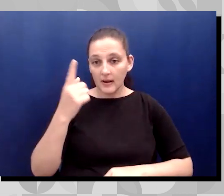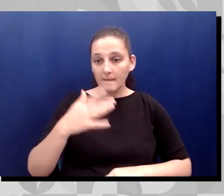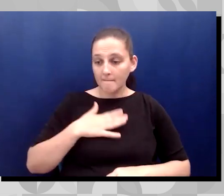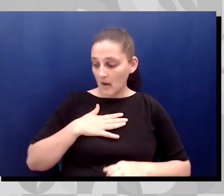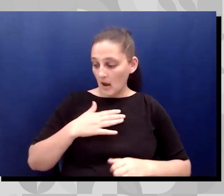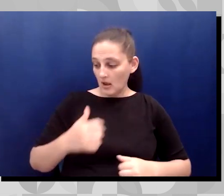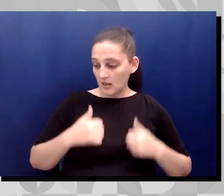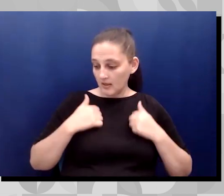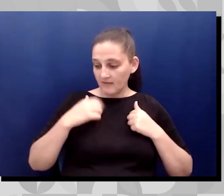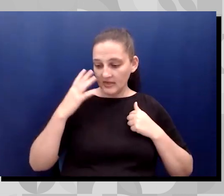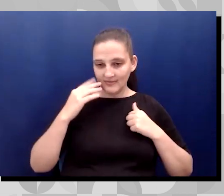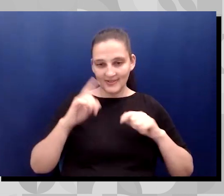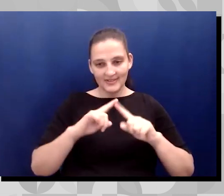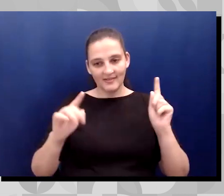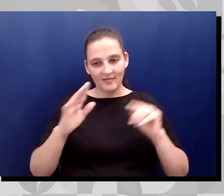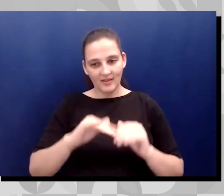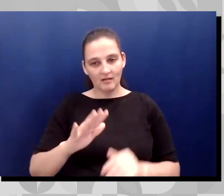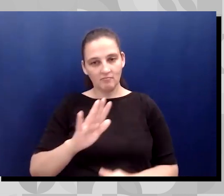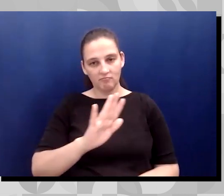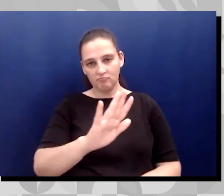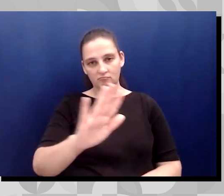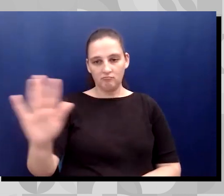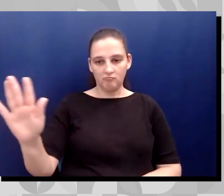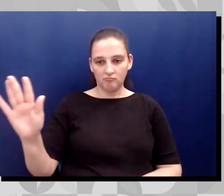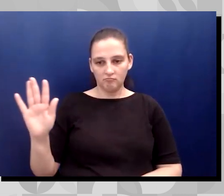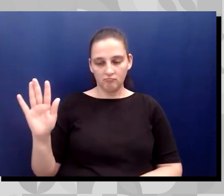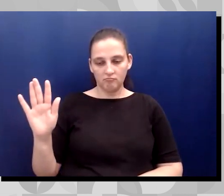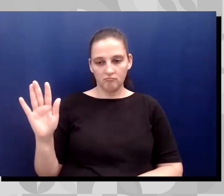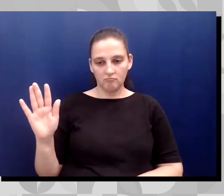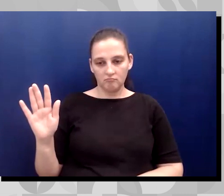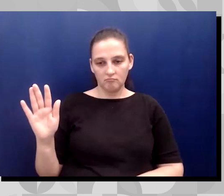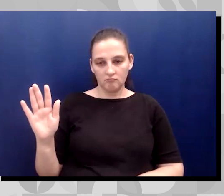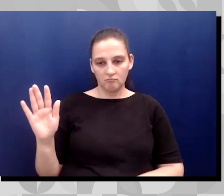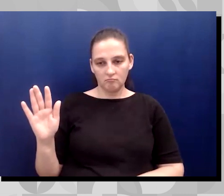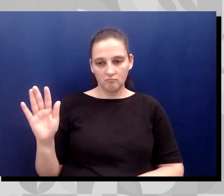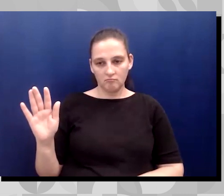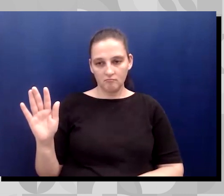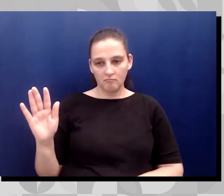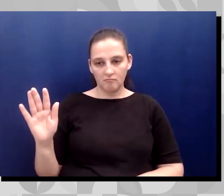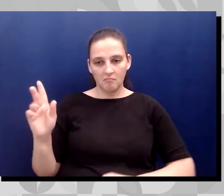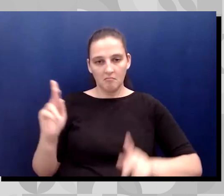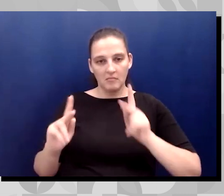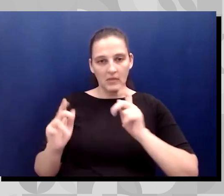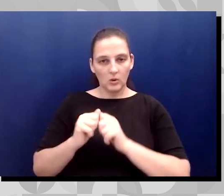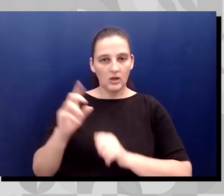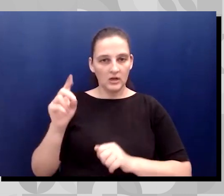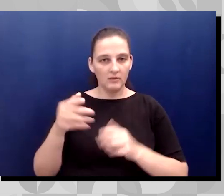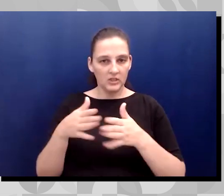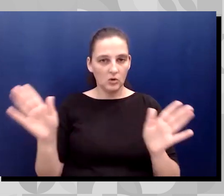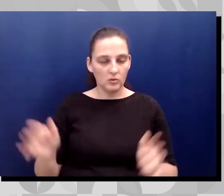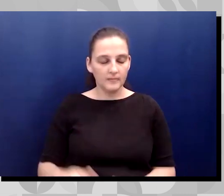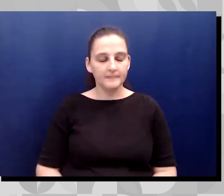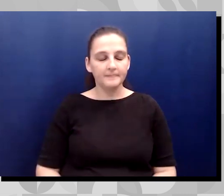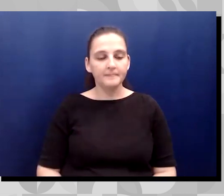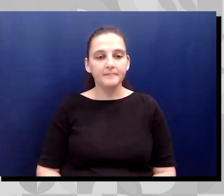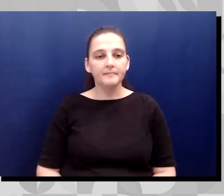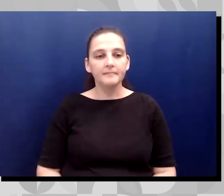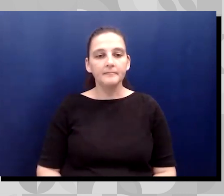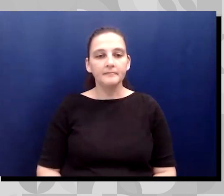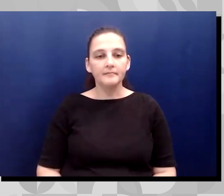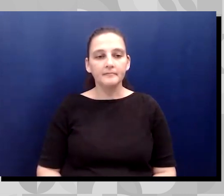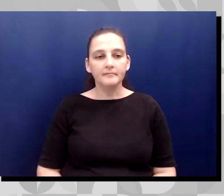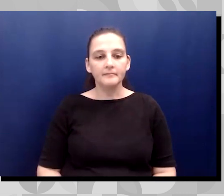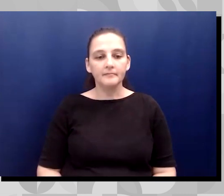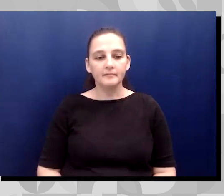lot of other people would with, um, uh, disabilities in general. Um, let me see here.